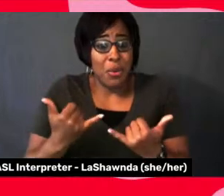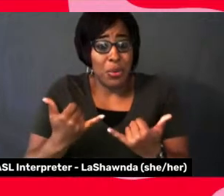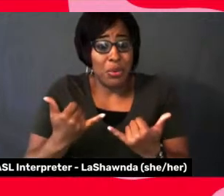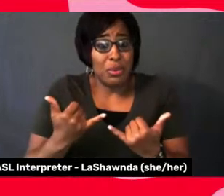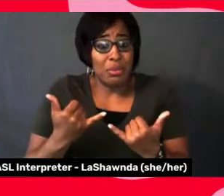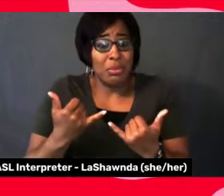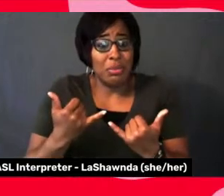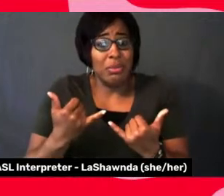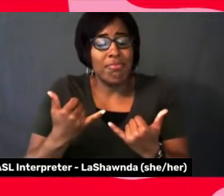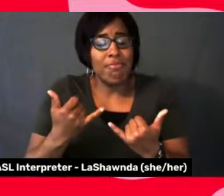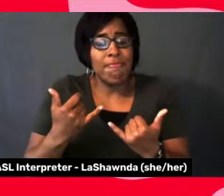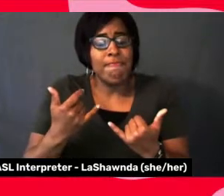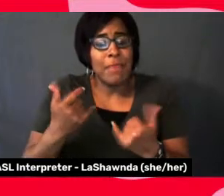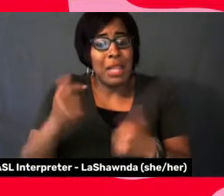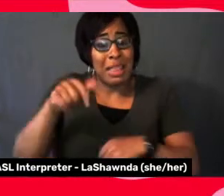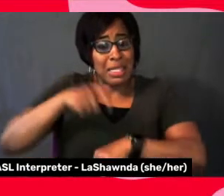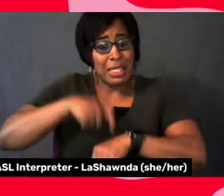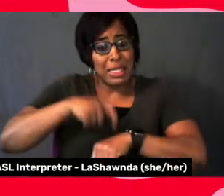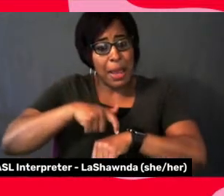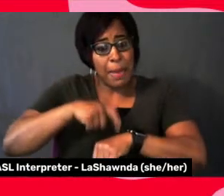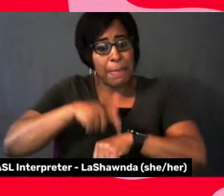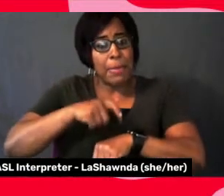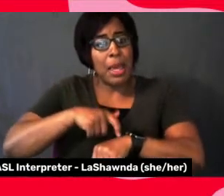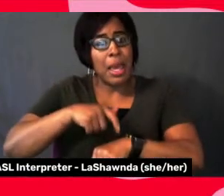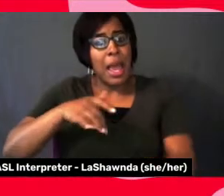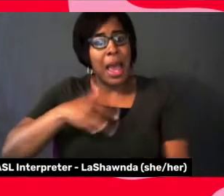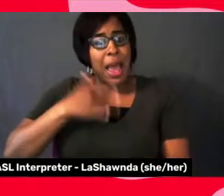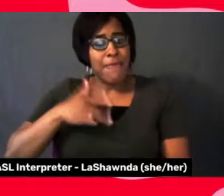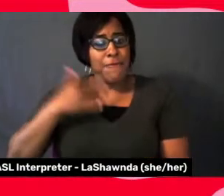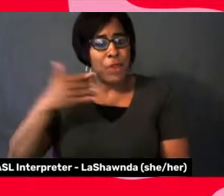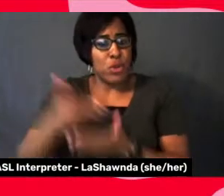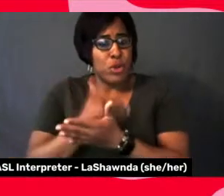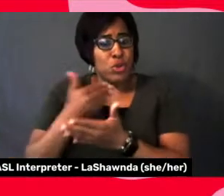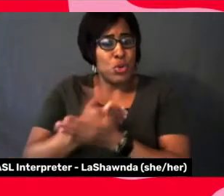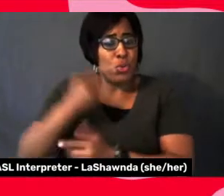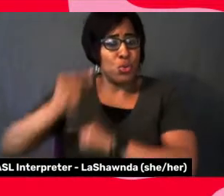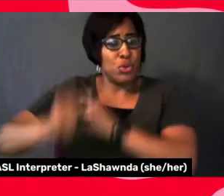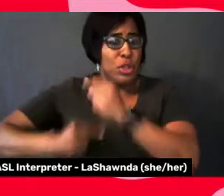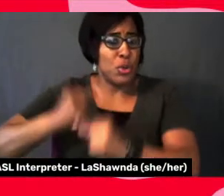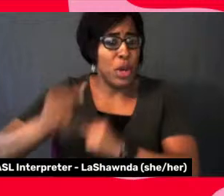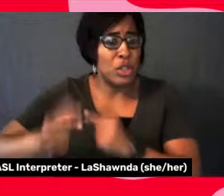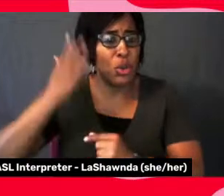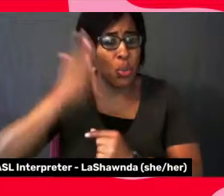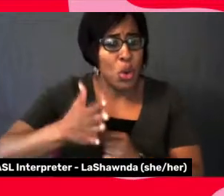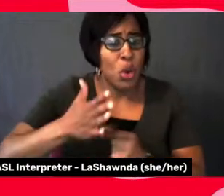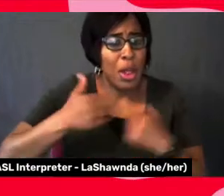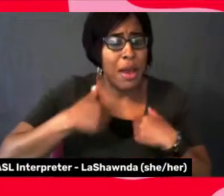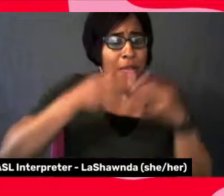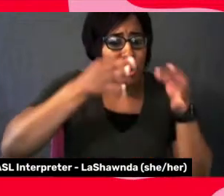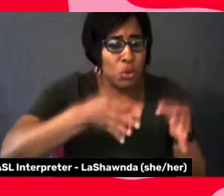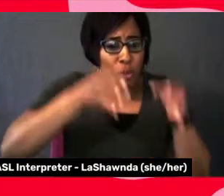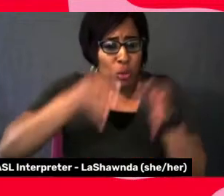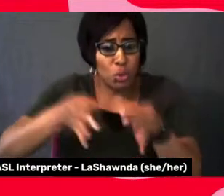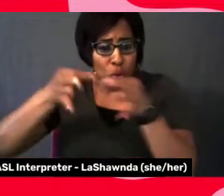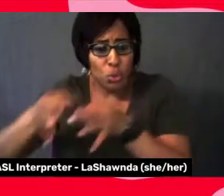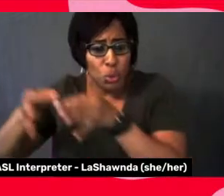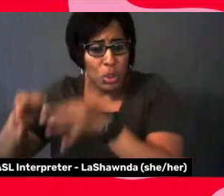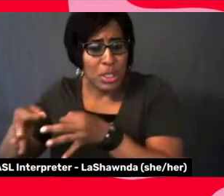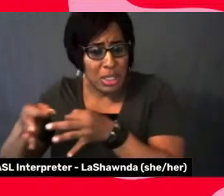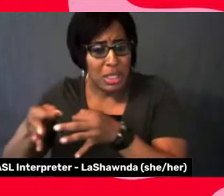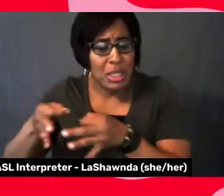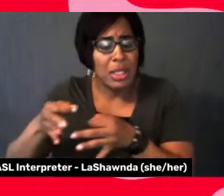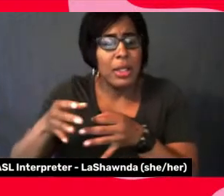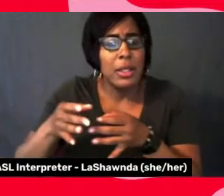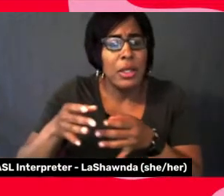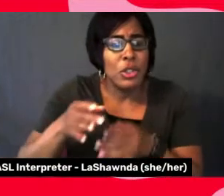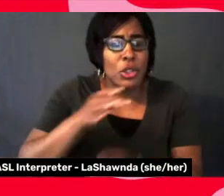choices are going to be made by this new generation that's coming up that it's really about gaining, that, that